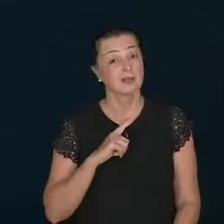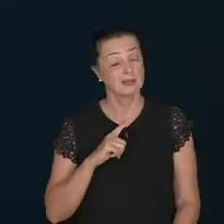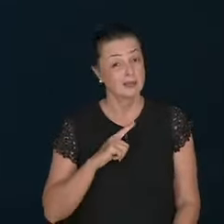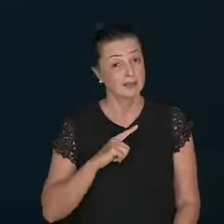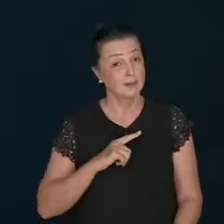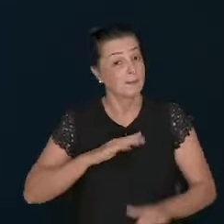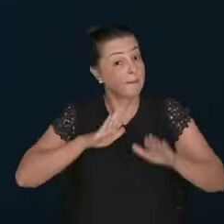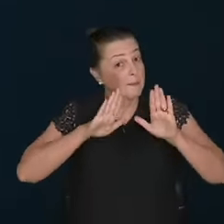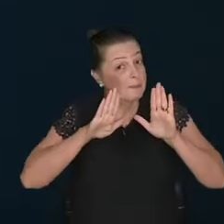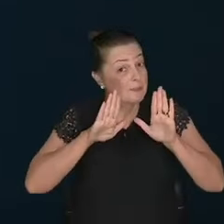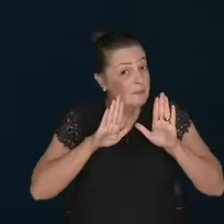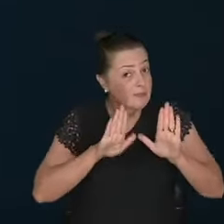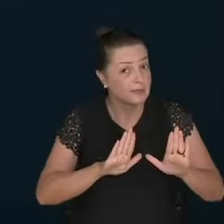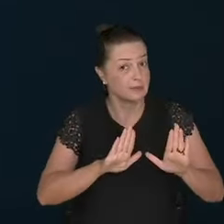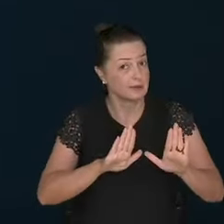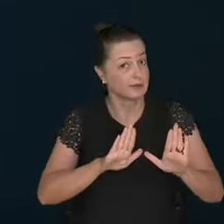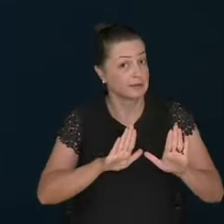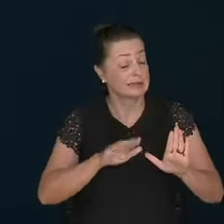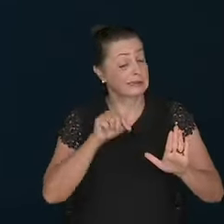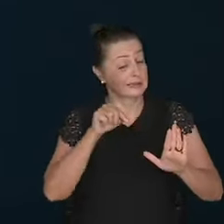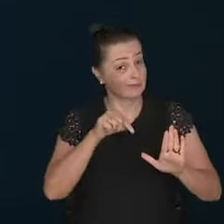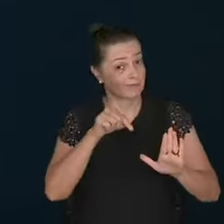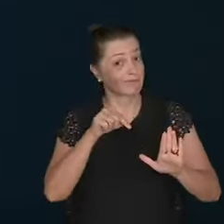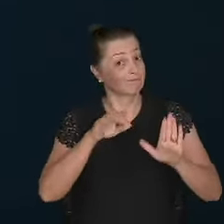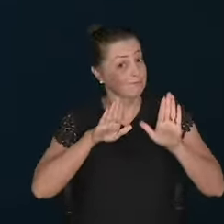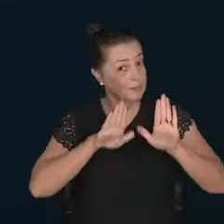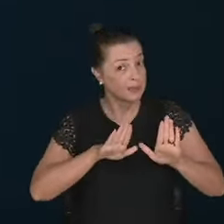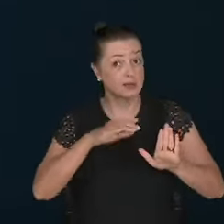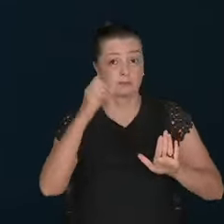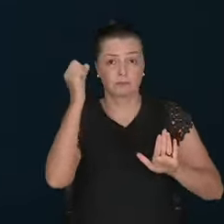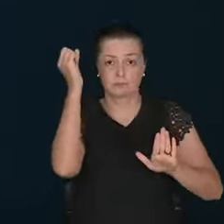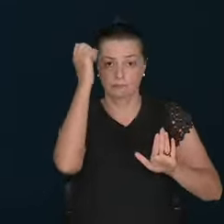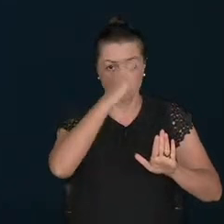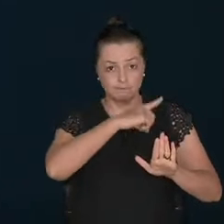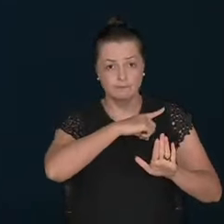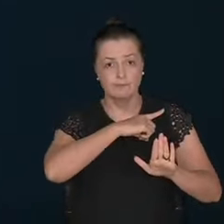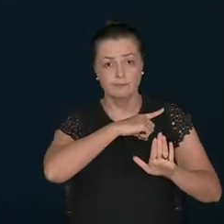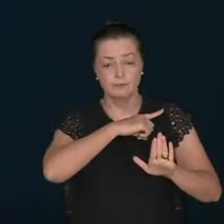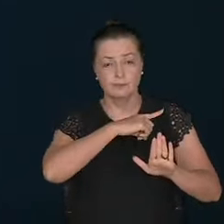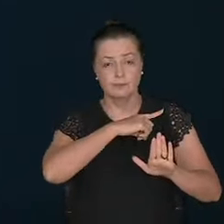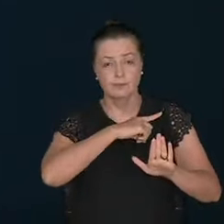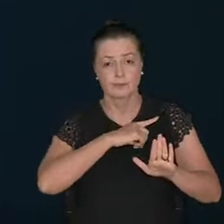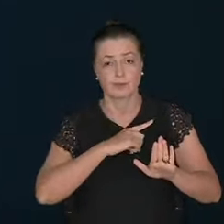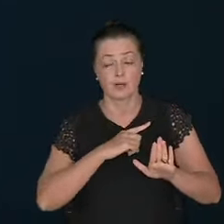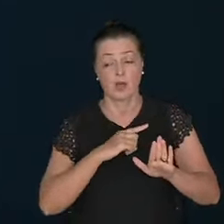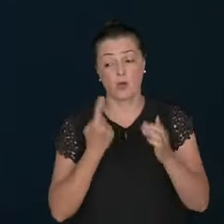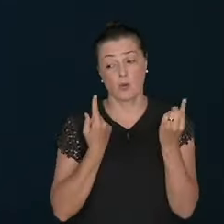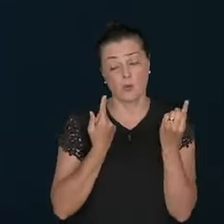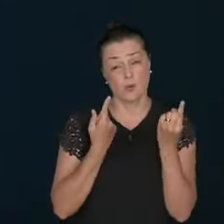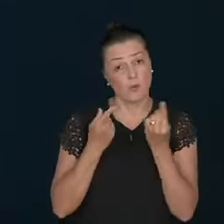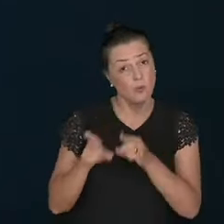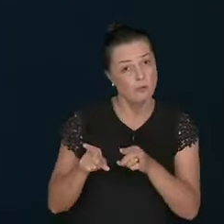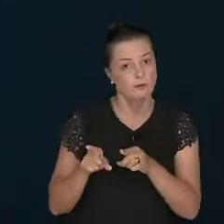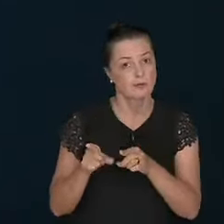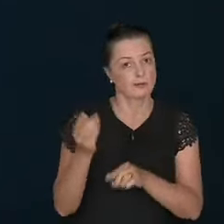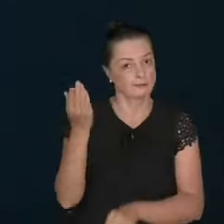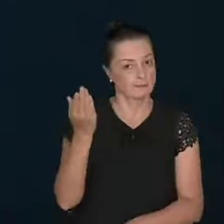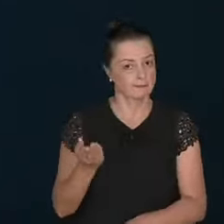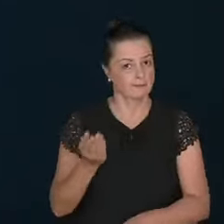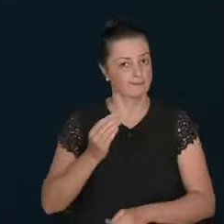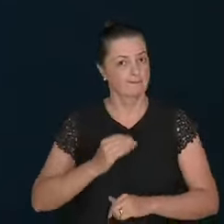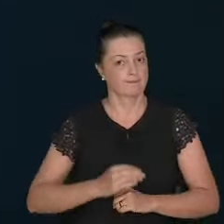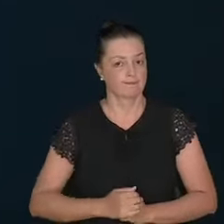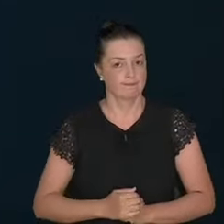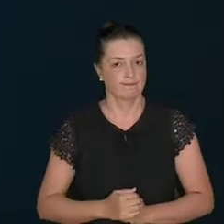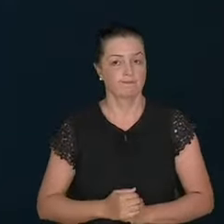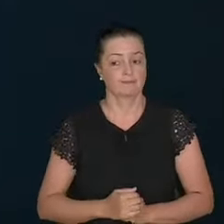Nevertheless, I have these. These, nevertheless, is the hardest thing. Nevertheless, I have these against